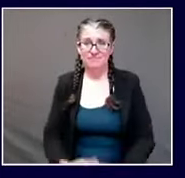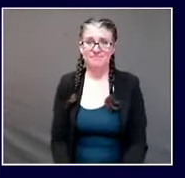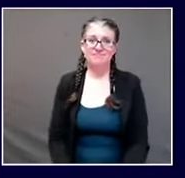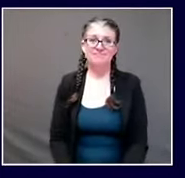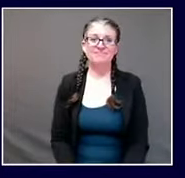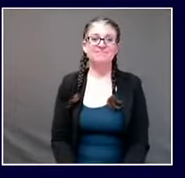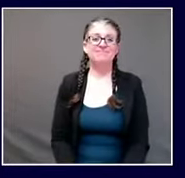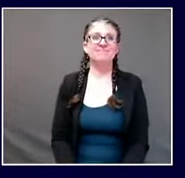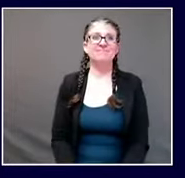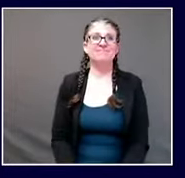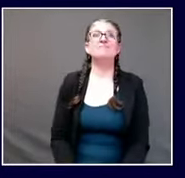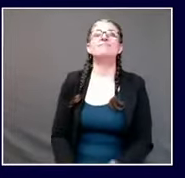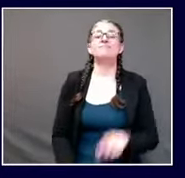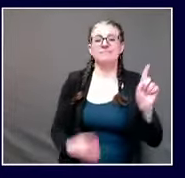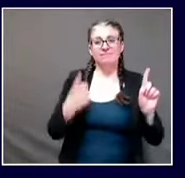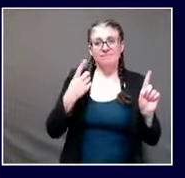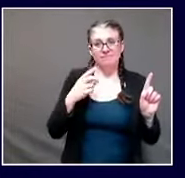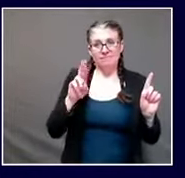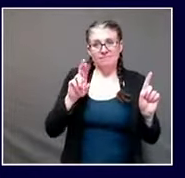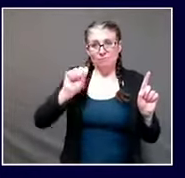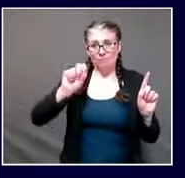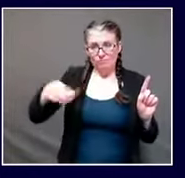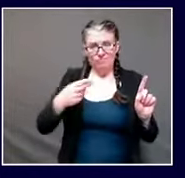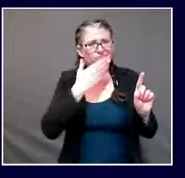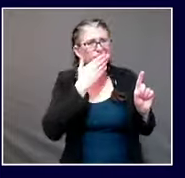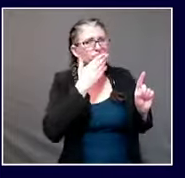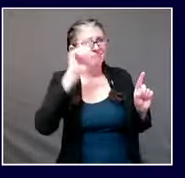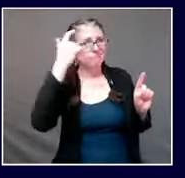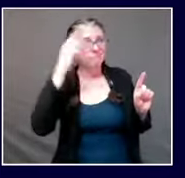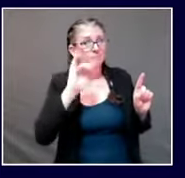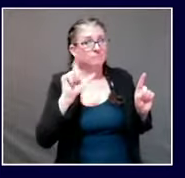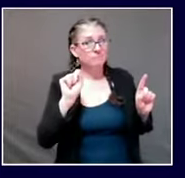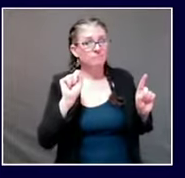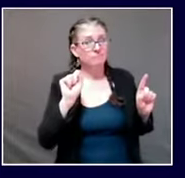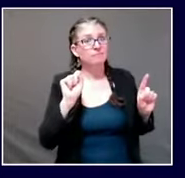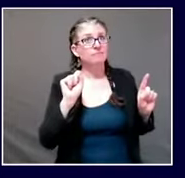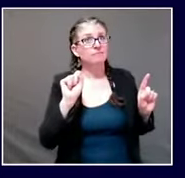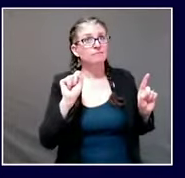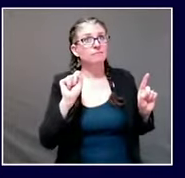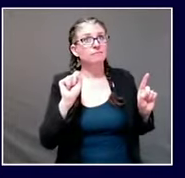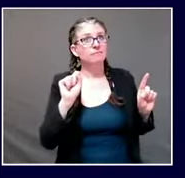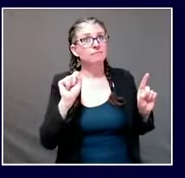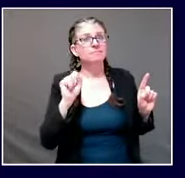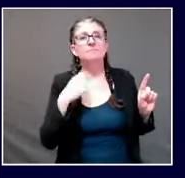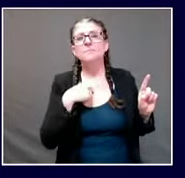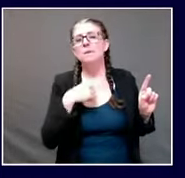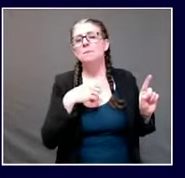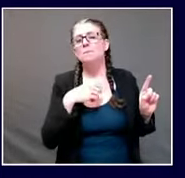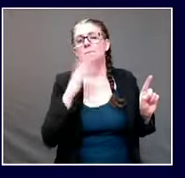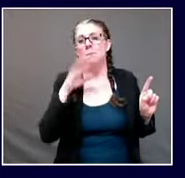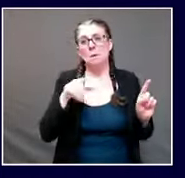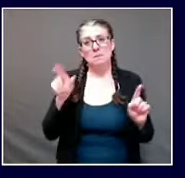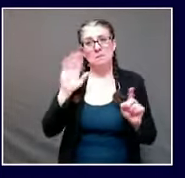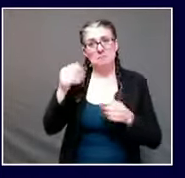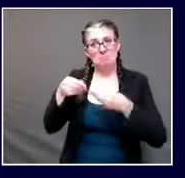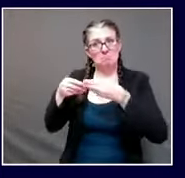mills um we will take a couple of questions this afternoon and i'll turn it over to brian sullivan at wavi to